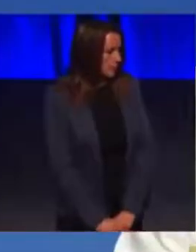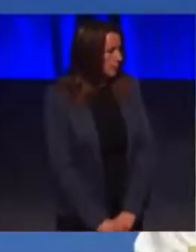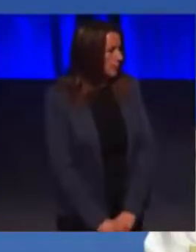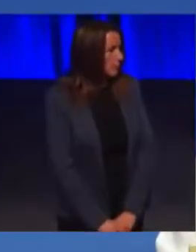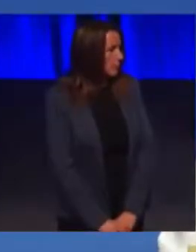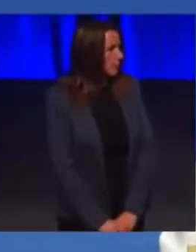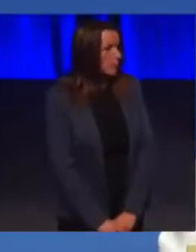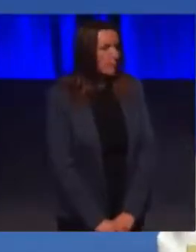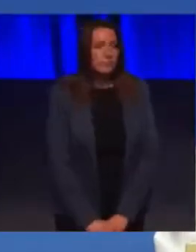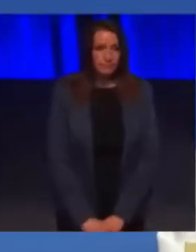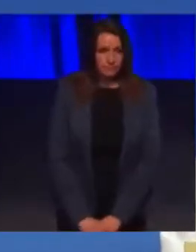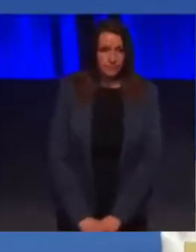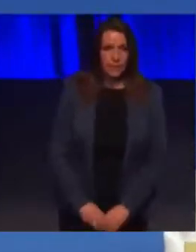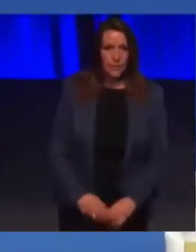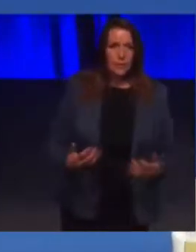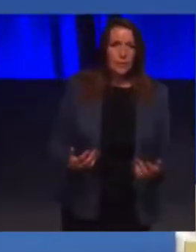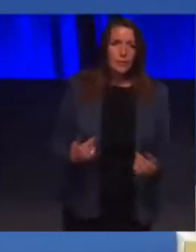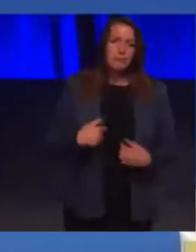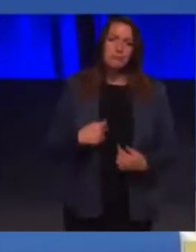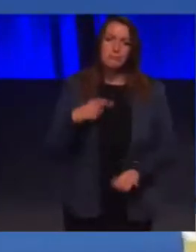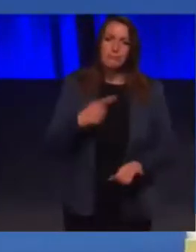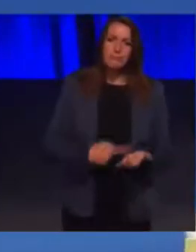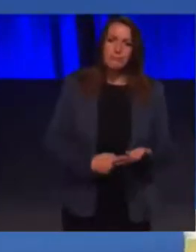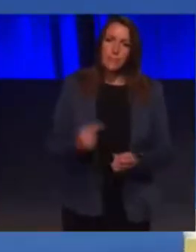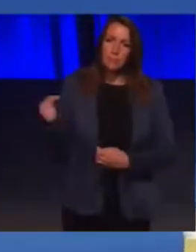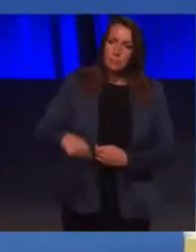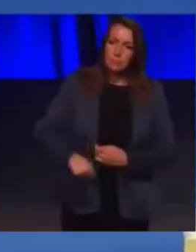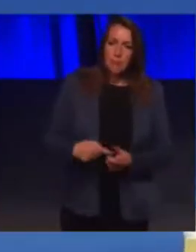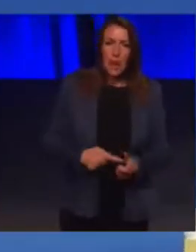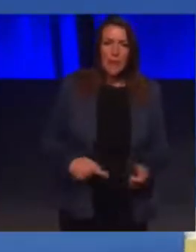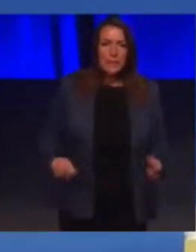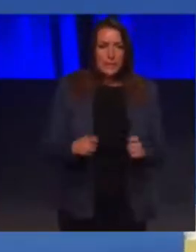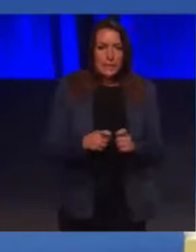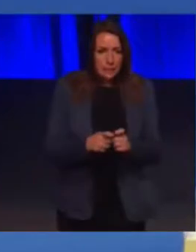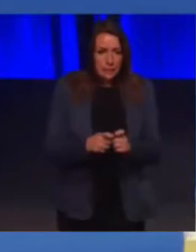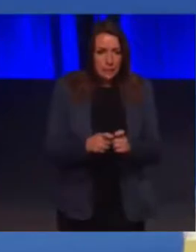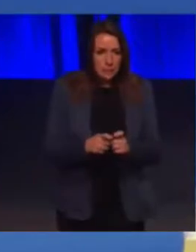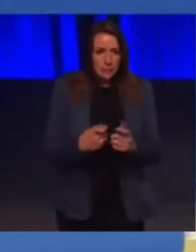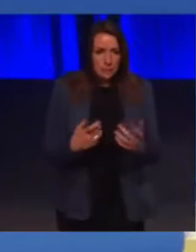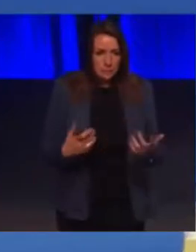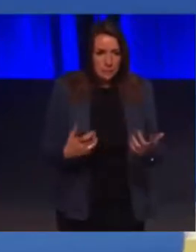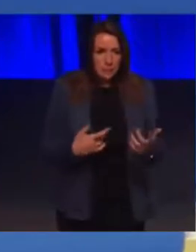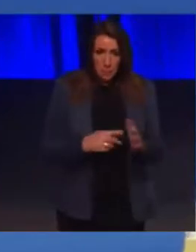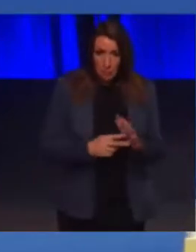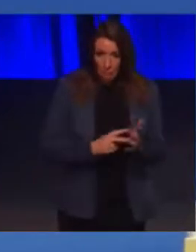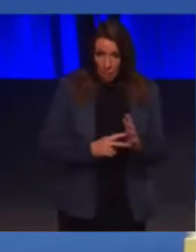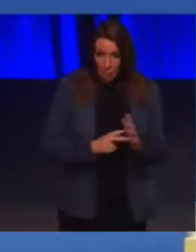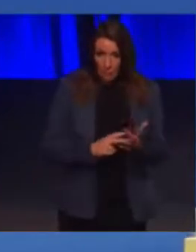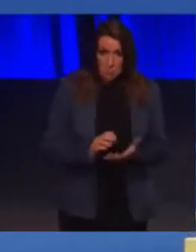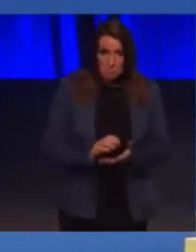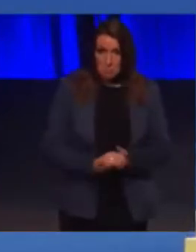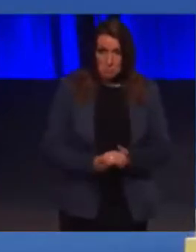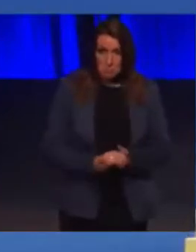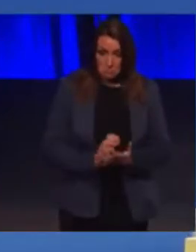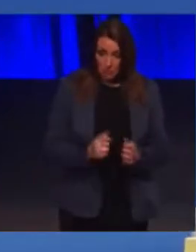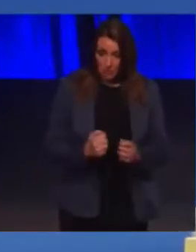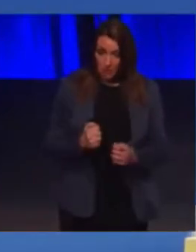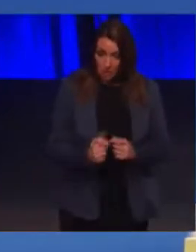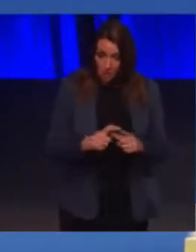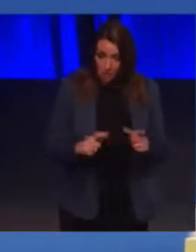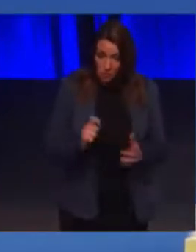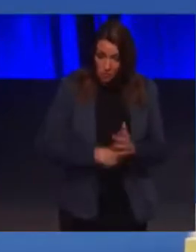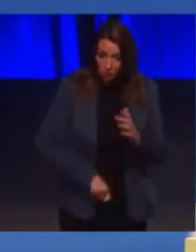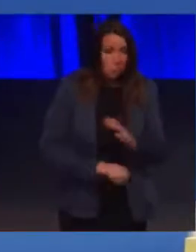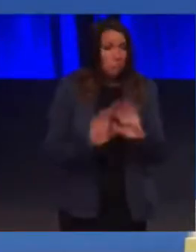Conference. When I decided I was coming to Aberdeen, it didn't need a lot of planning. I bought a train ticket and that was about